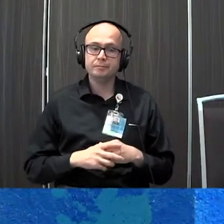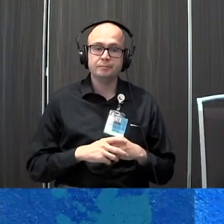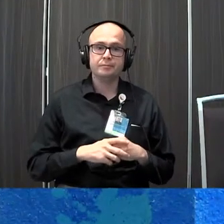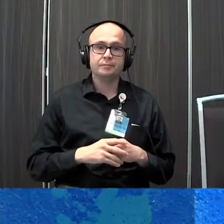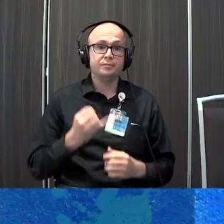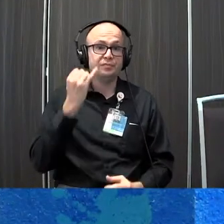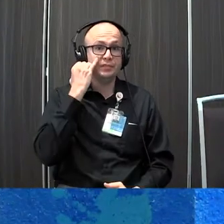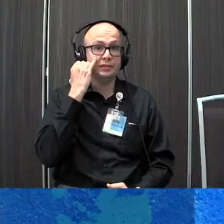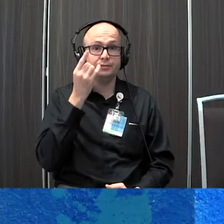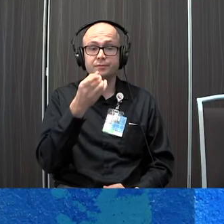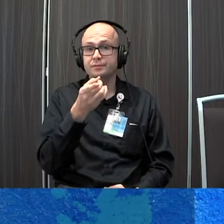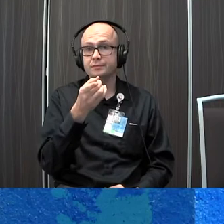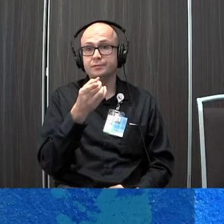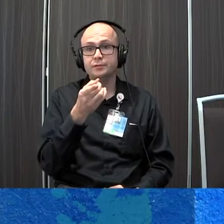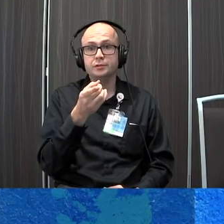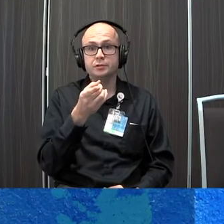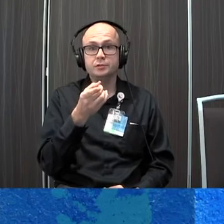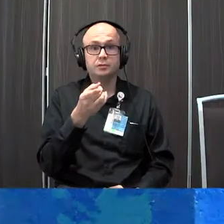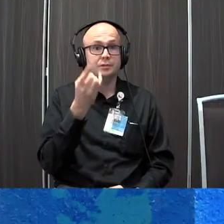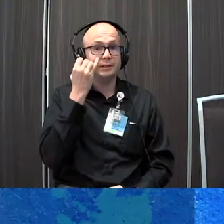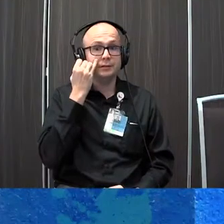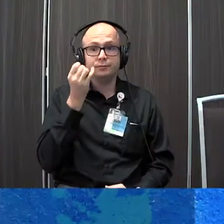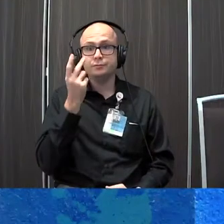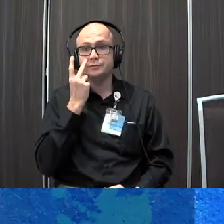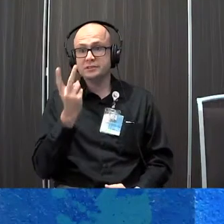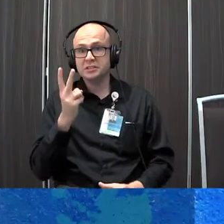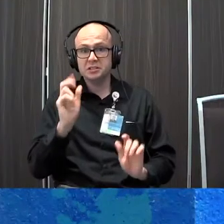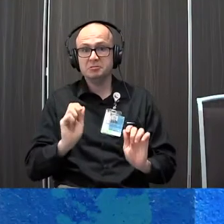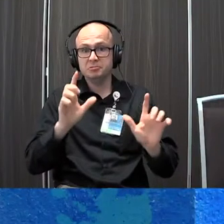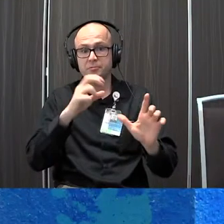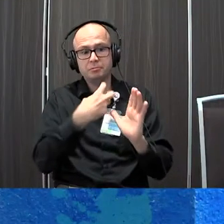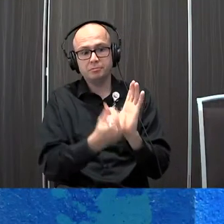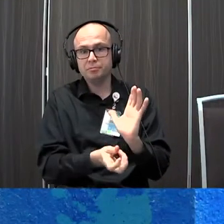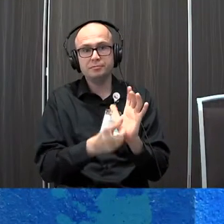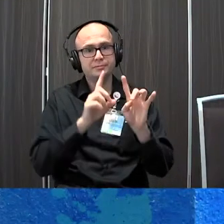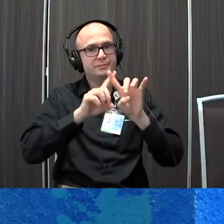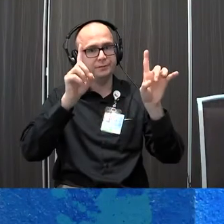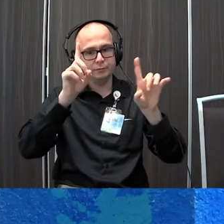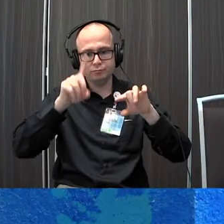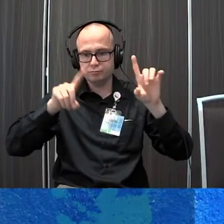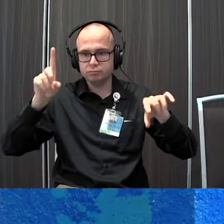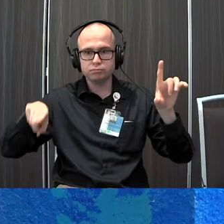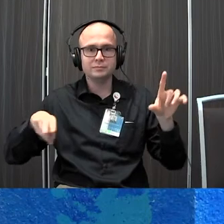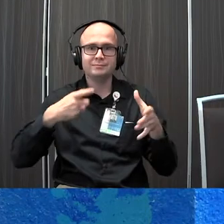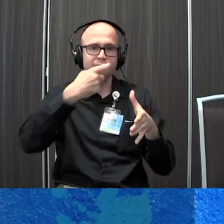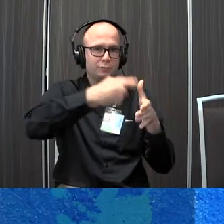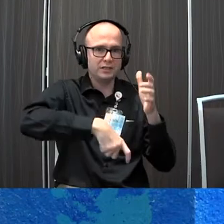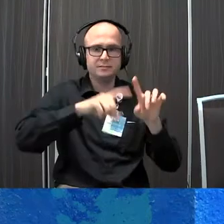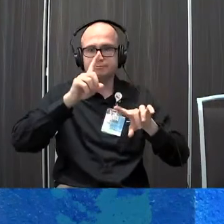if you were to look into some of these you'll see that they vary quite a bit in price